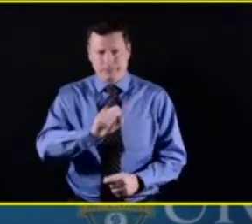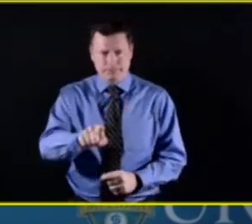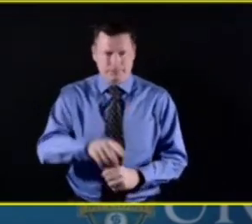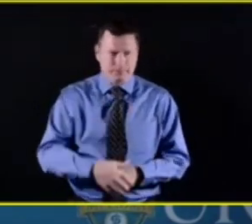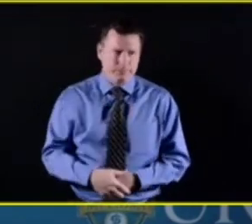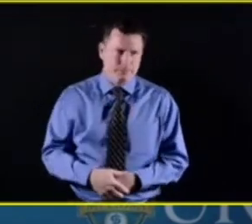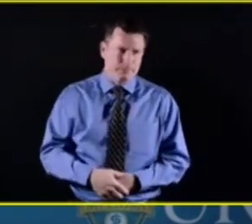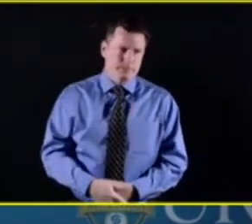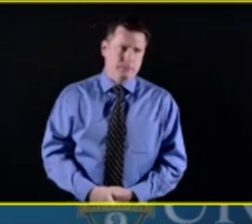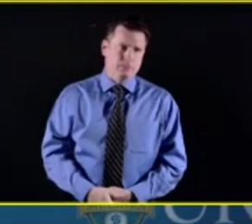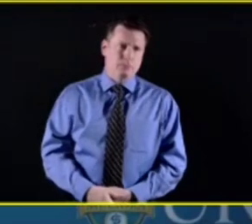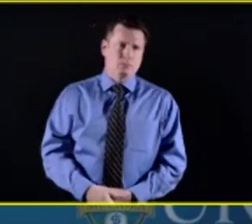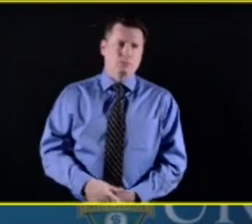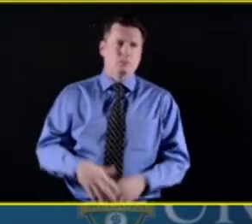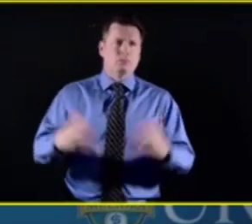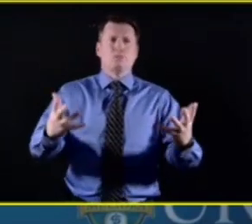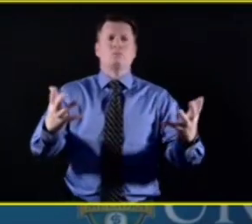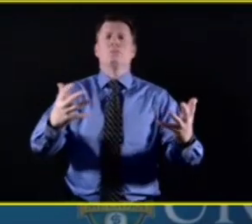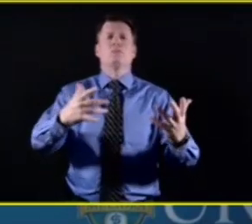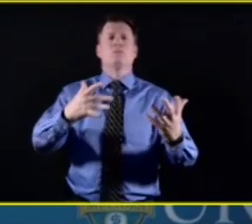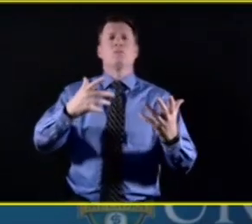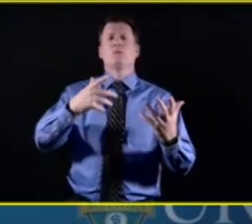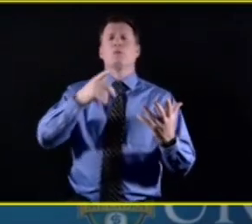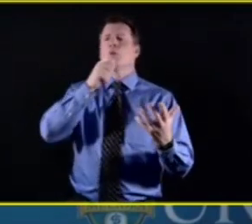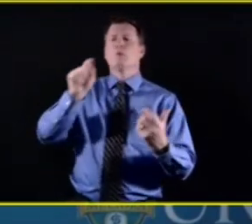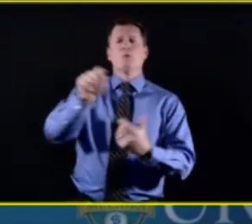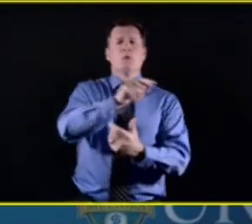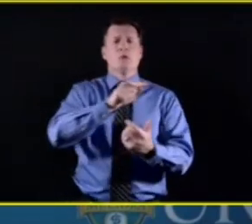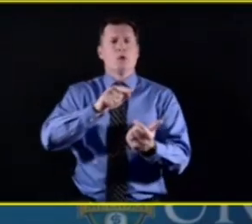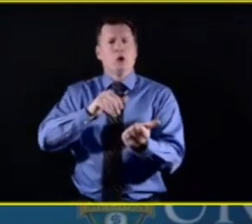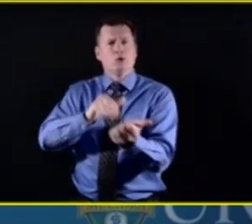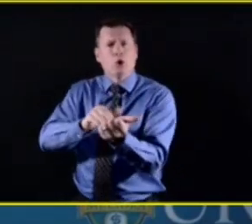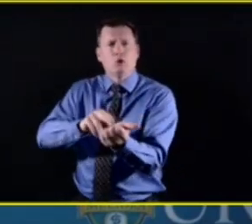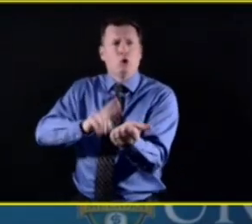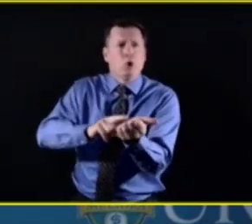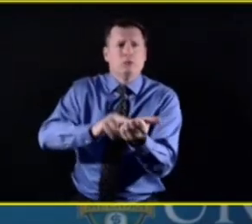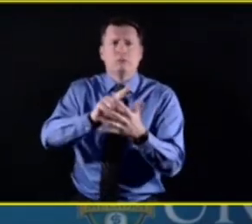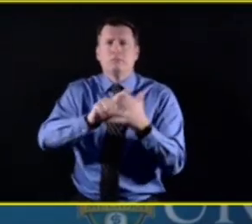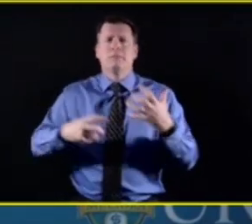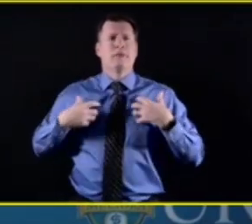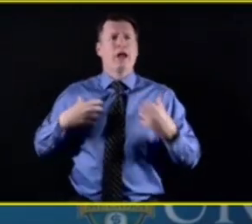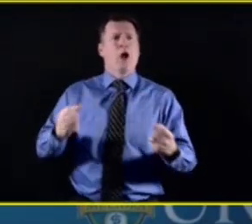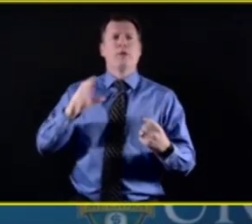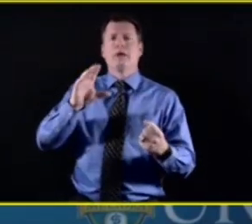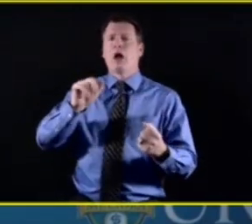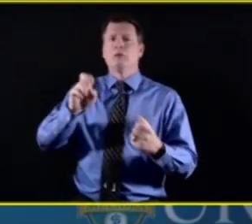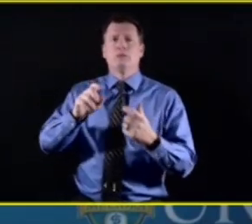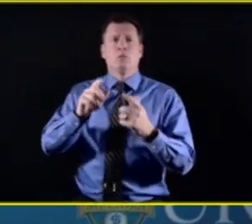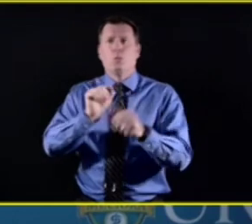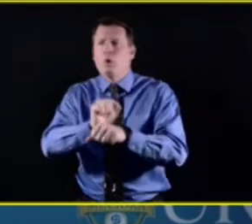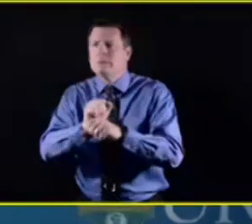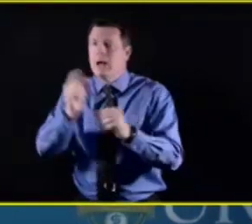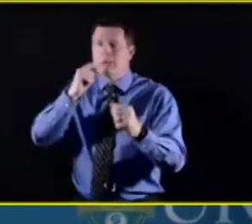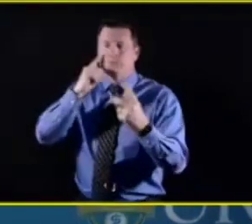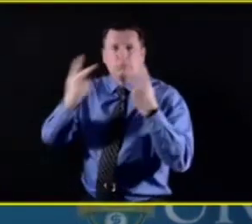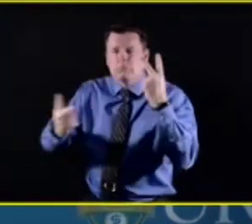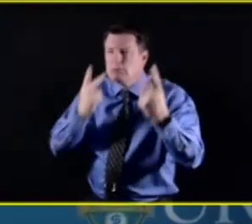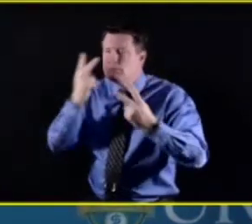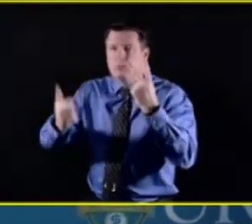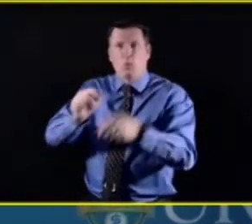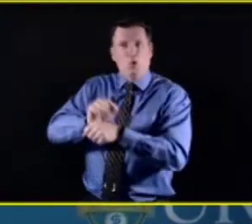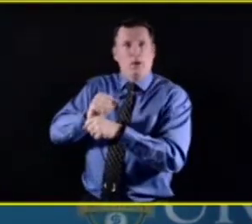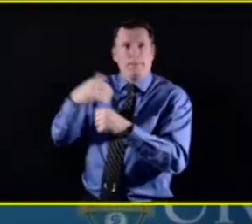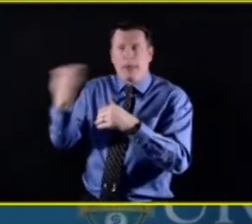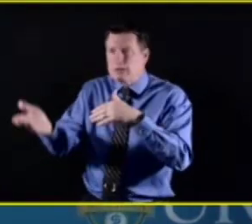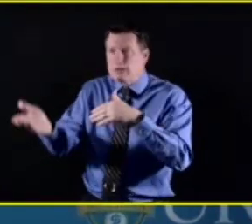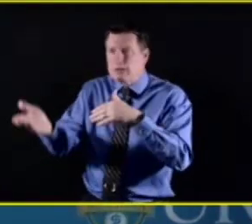They're obviously seeing people sick every day. They're seeing people pass away. What is being done by URMC to